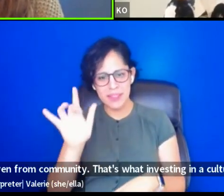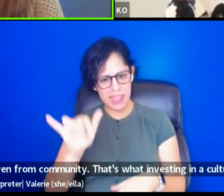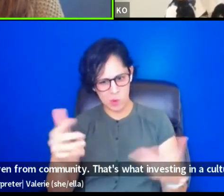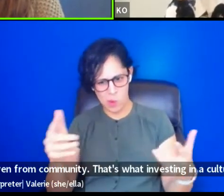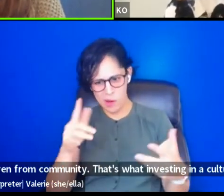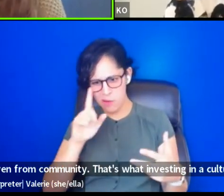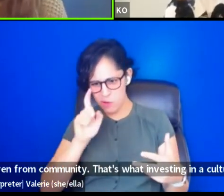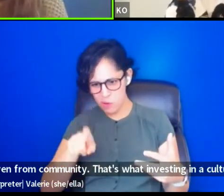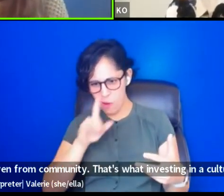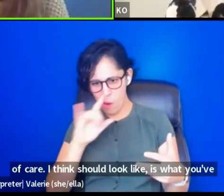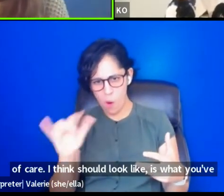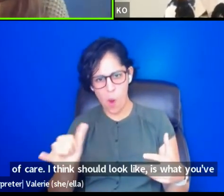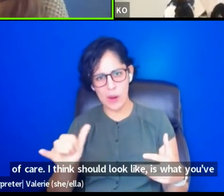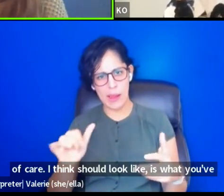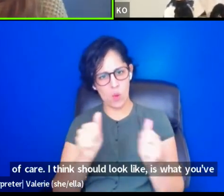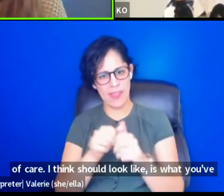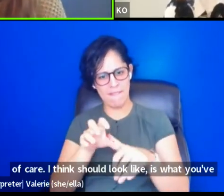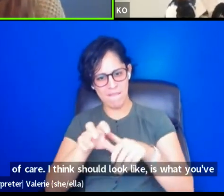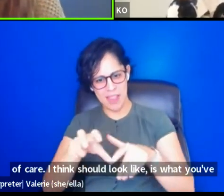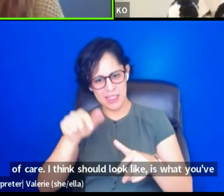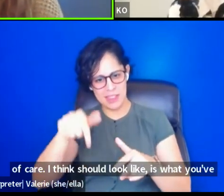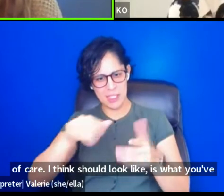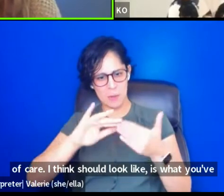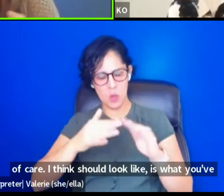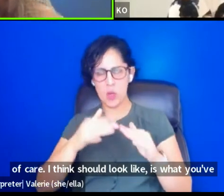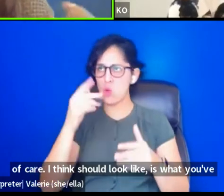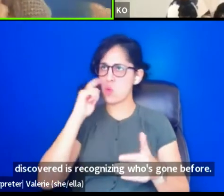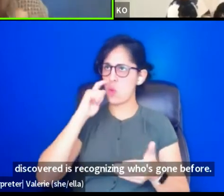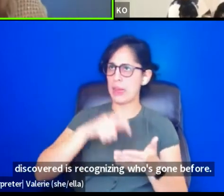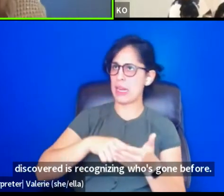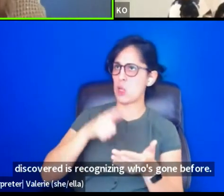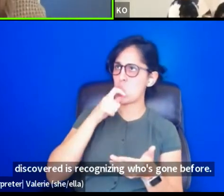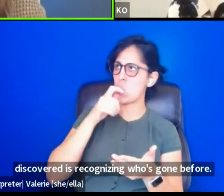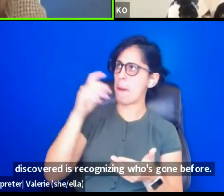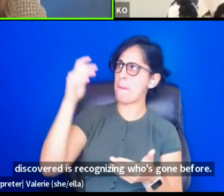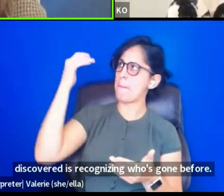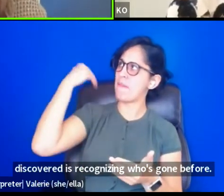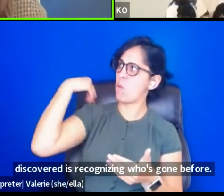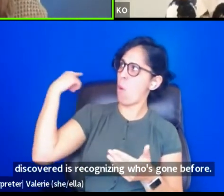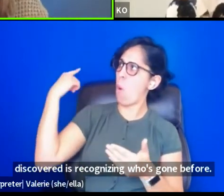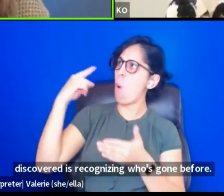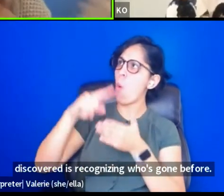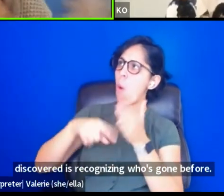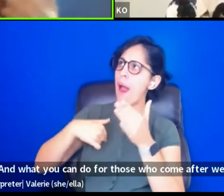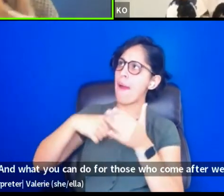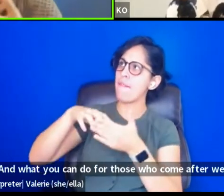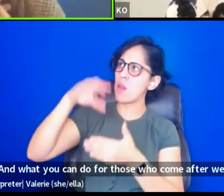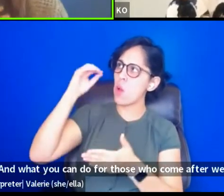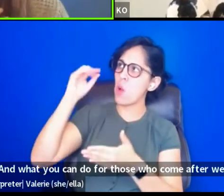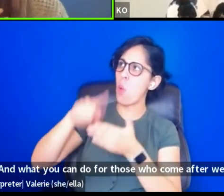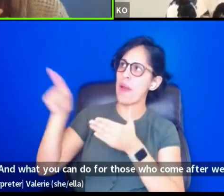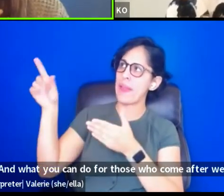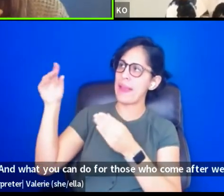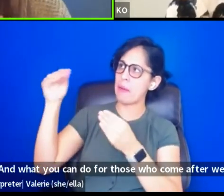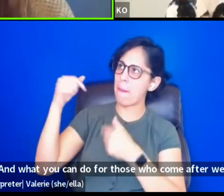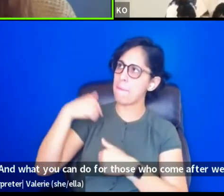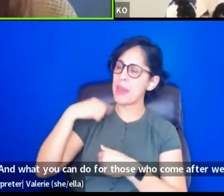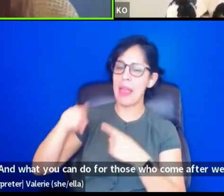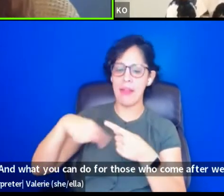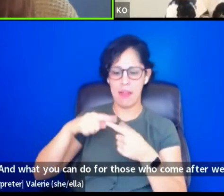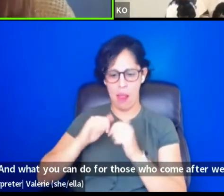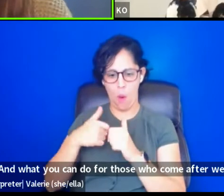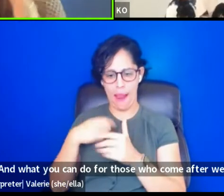you've discovered is recognizing who's gone before and what you can do for those who come after while still saying, and what do I need?